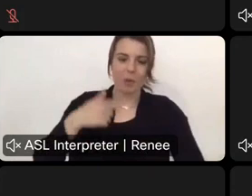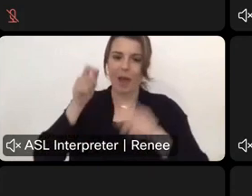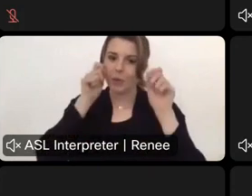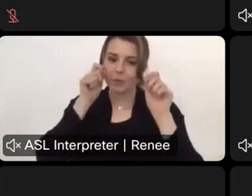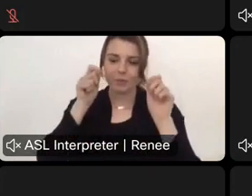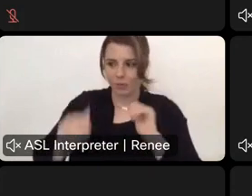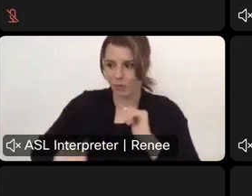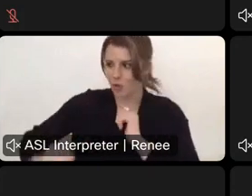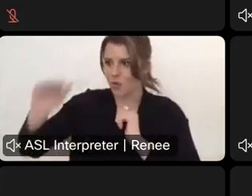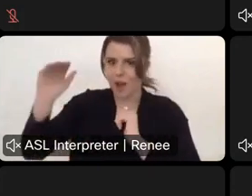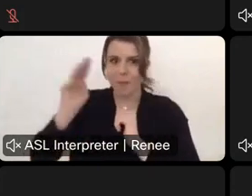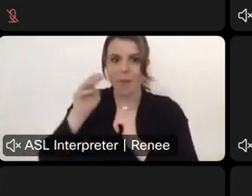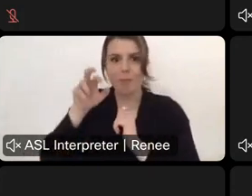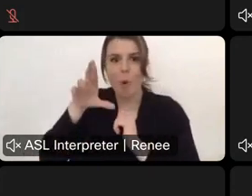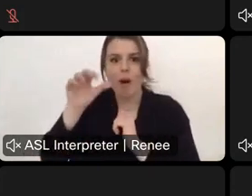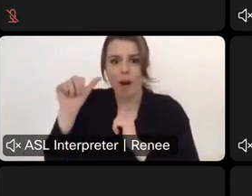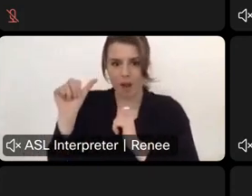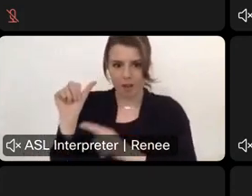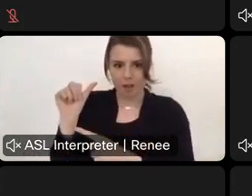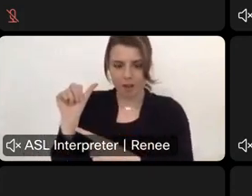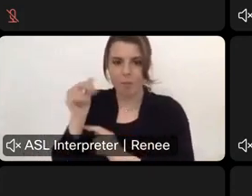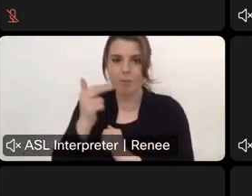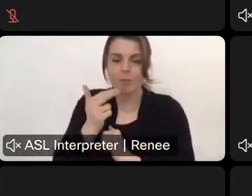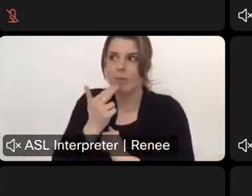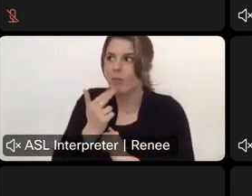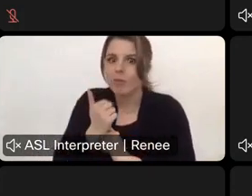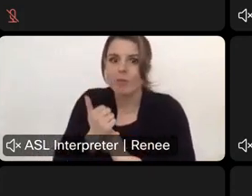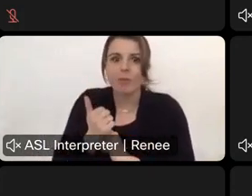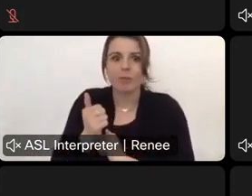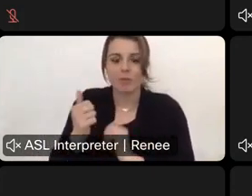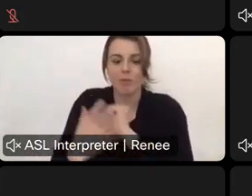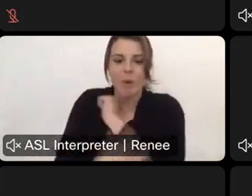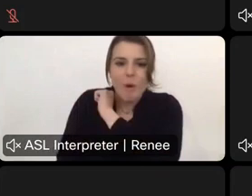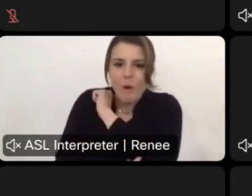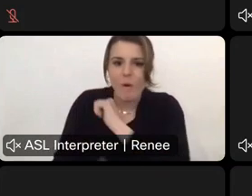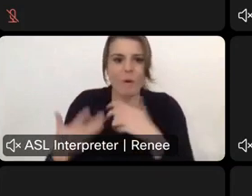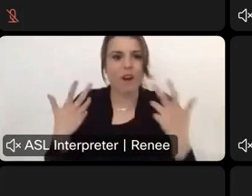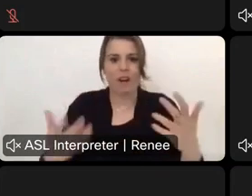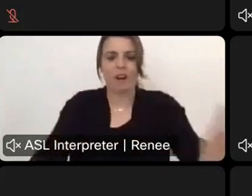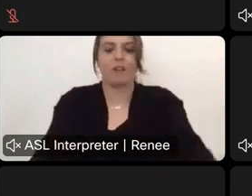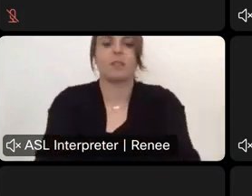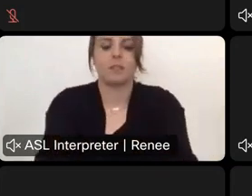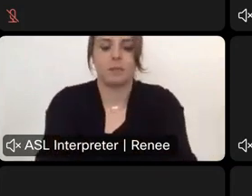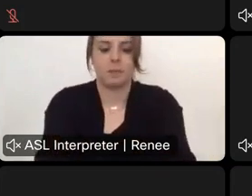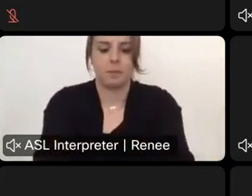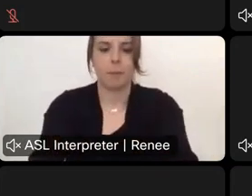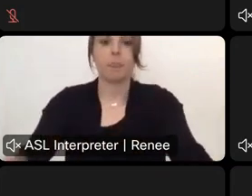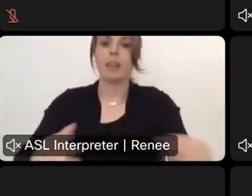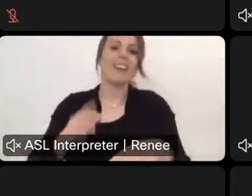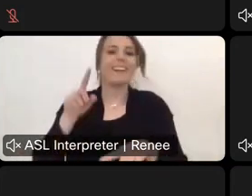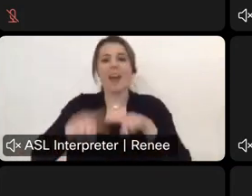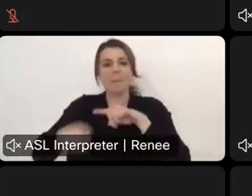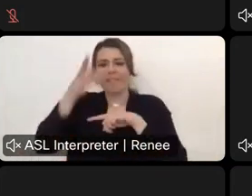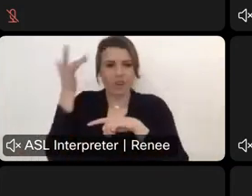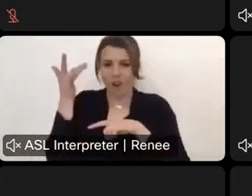county in mora, uh, where where people's quality of life can't be, uh, forgotten about the fact